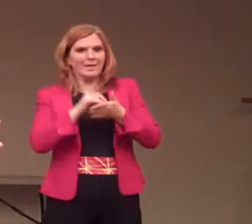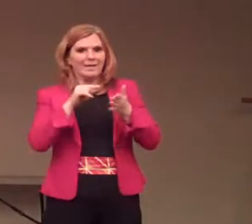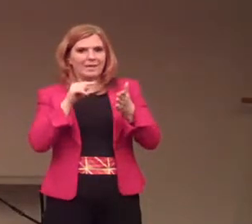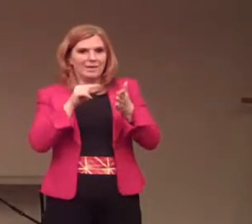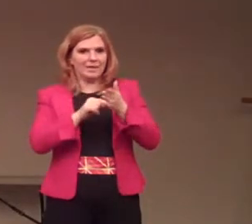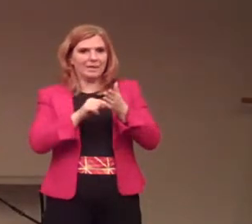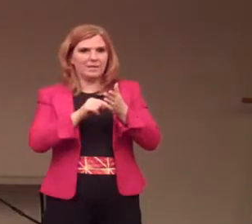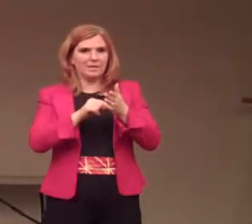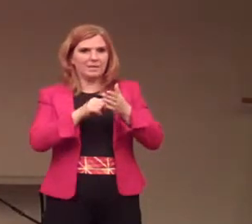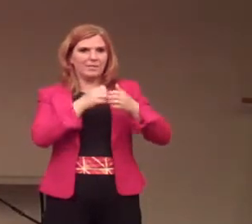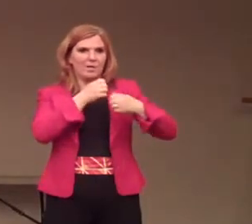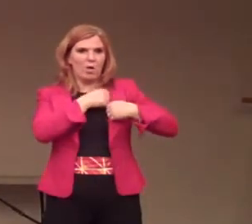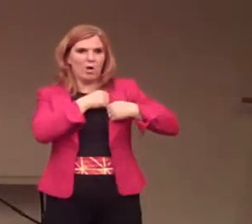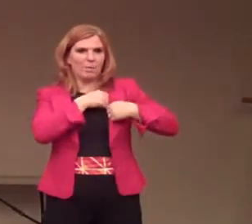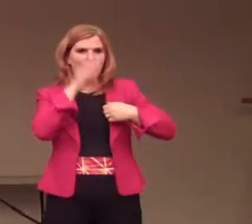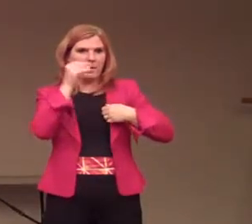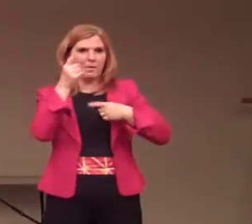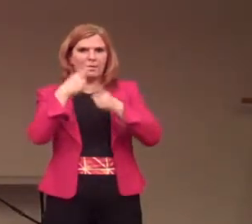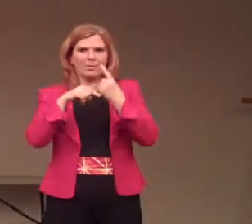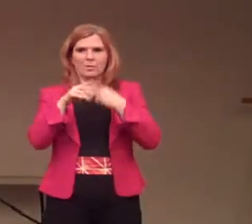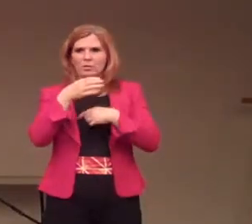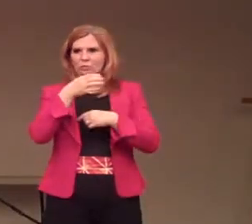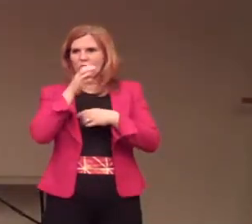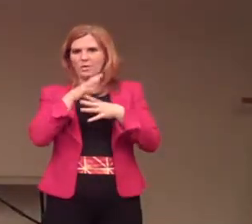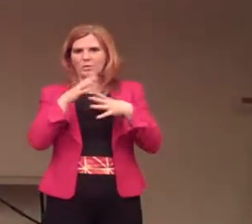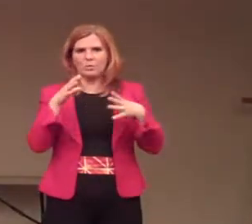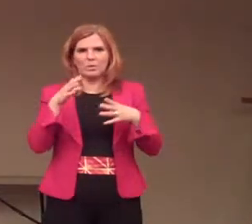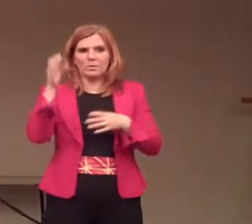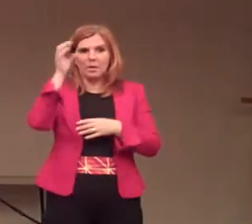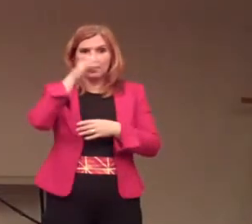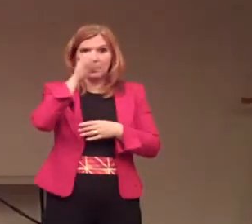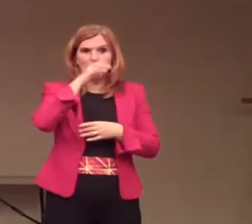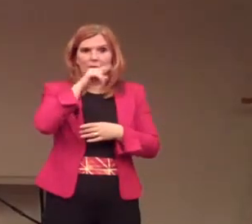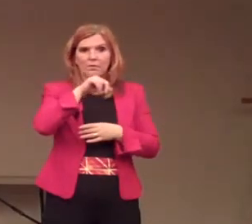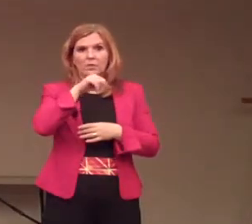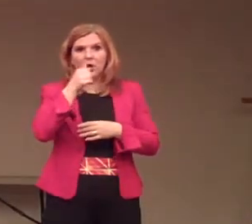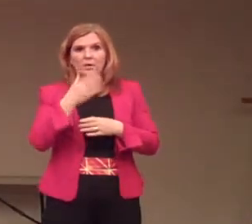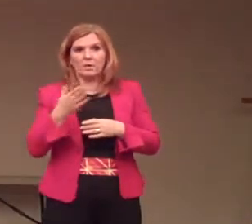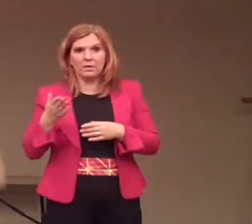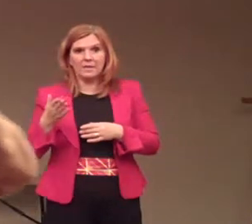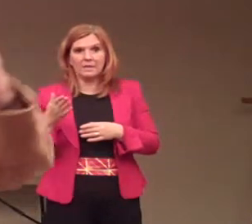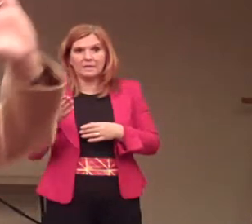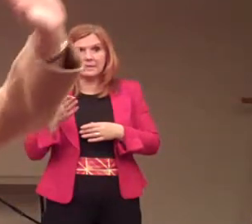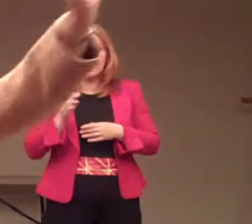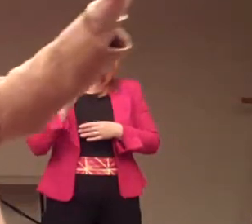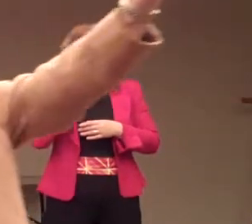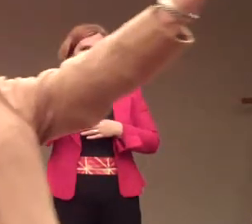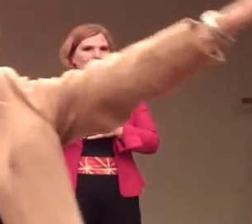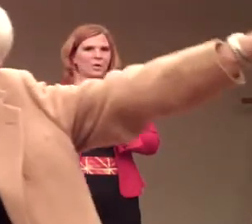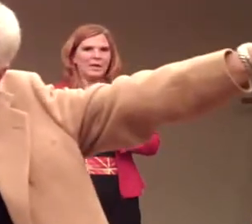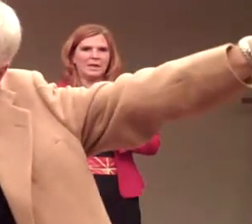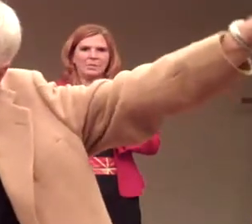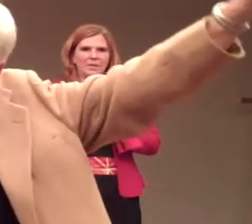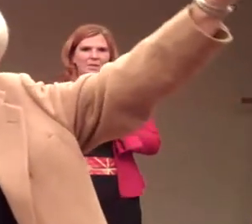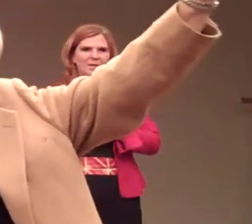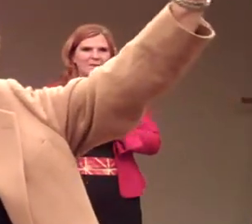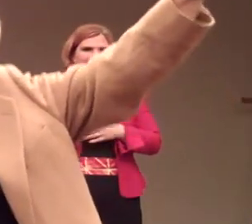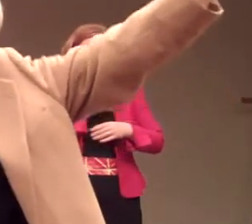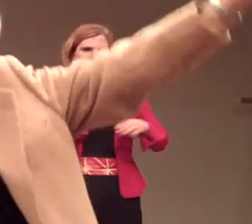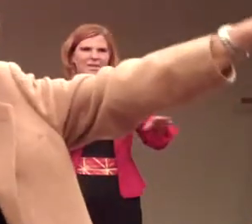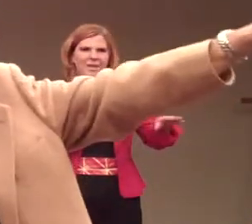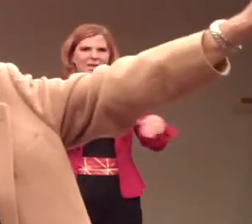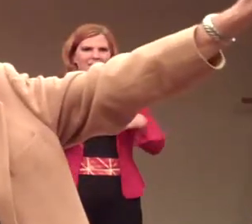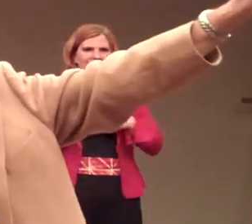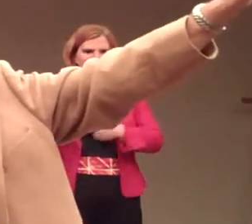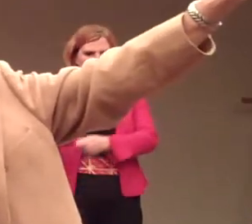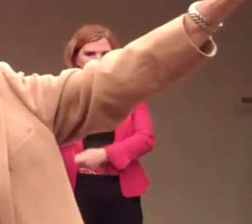these guys were going to come in, they were going to drink too much, and they were looking for some other kinds of things. Were there any police down at Waikiki at the